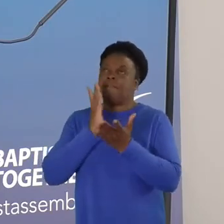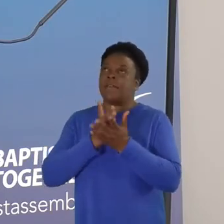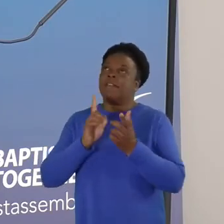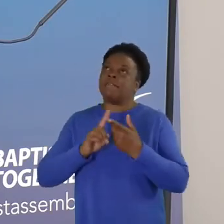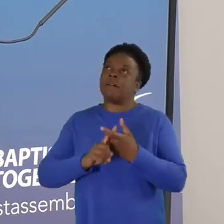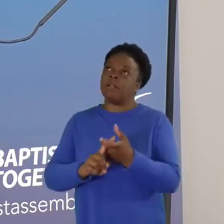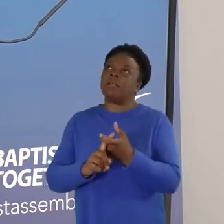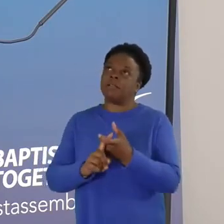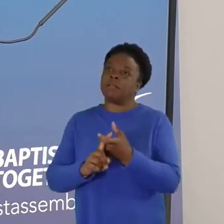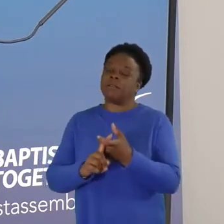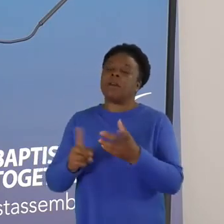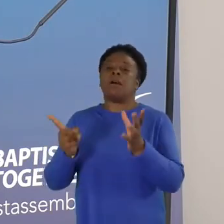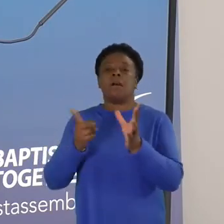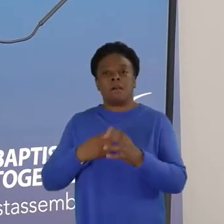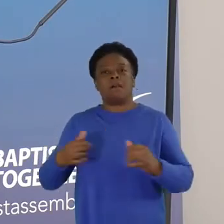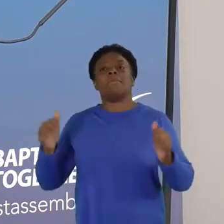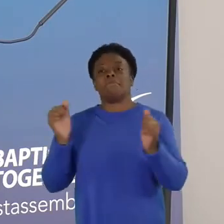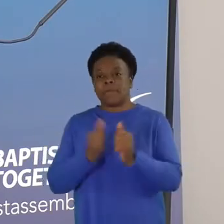Amen.